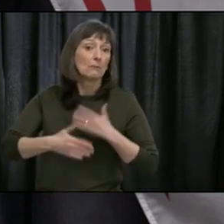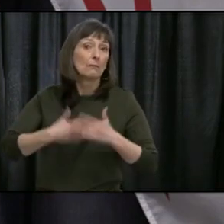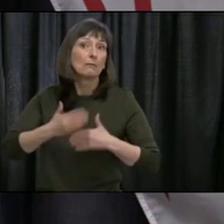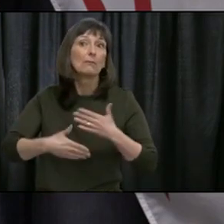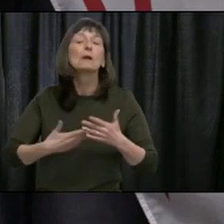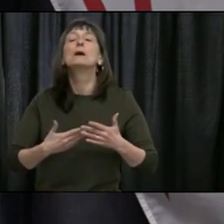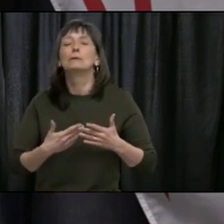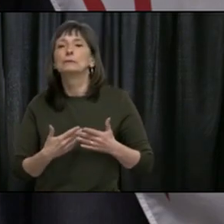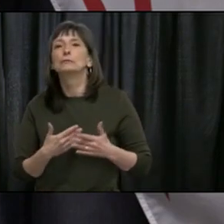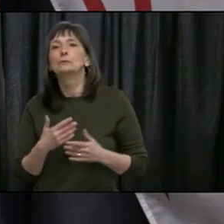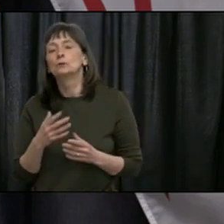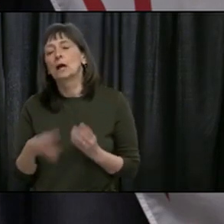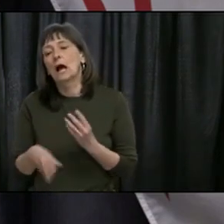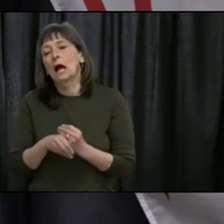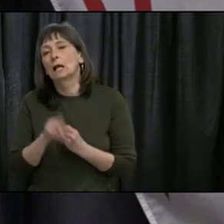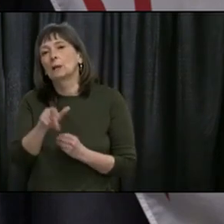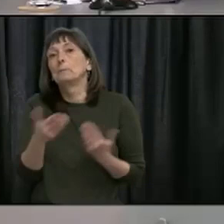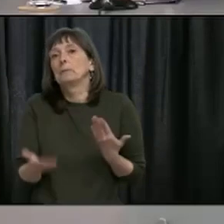information.